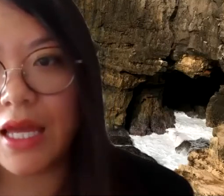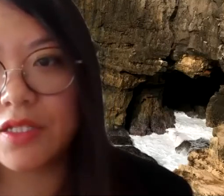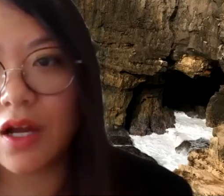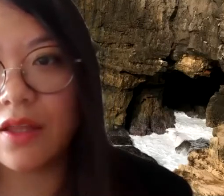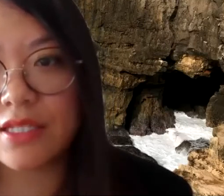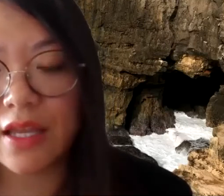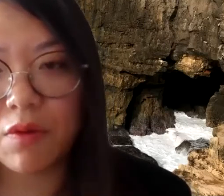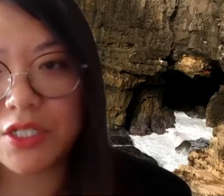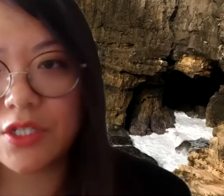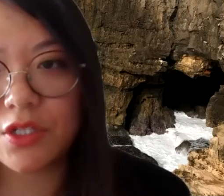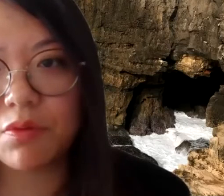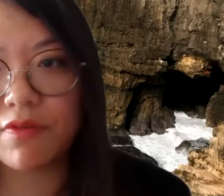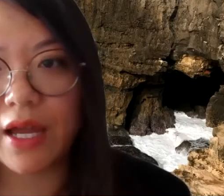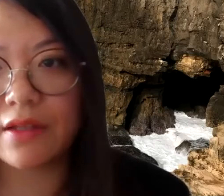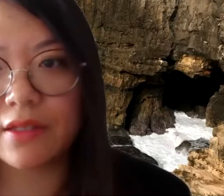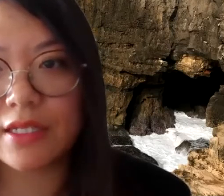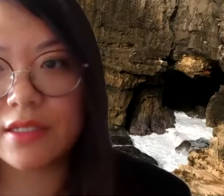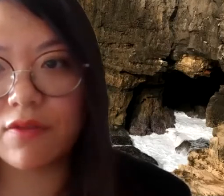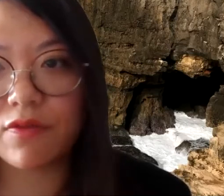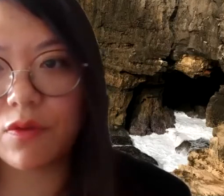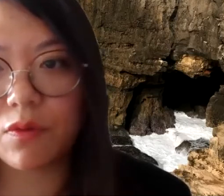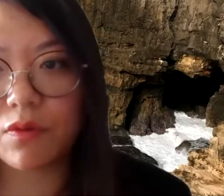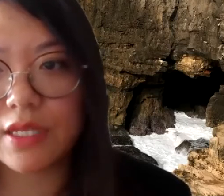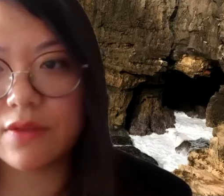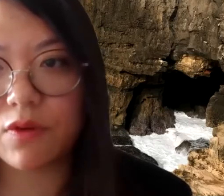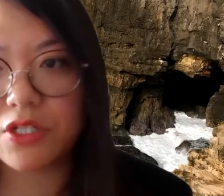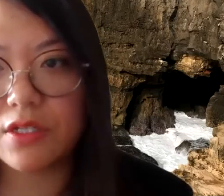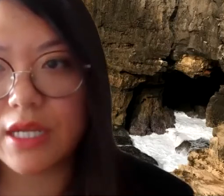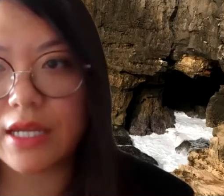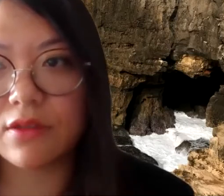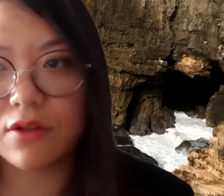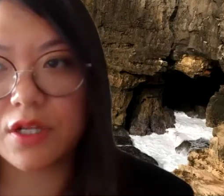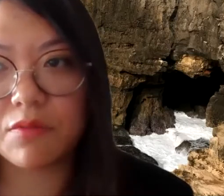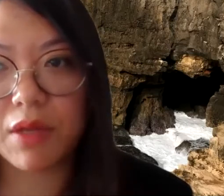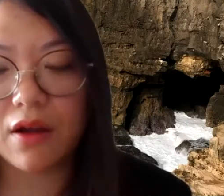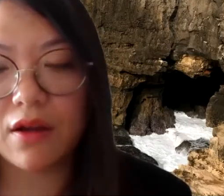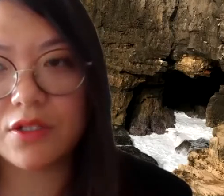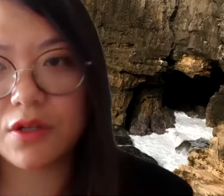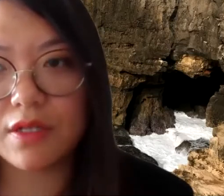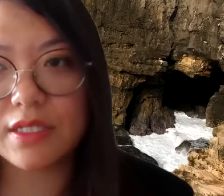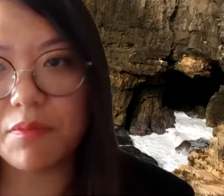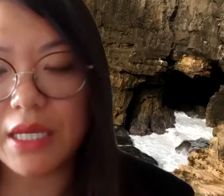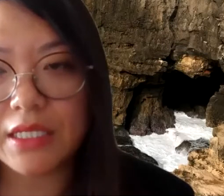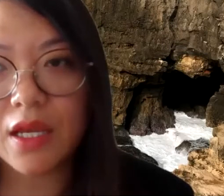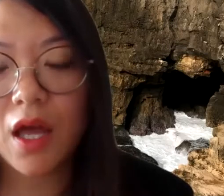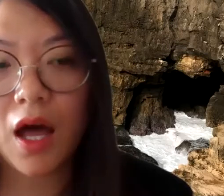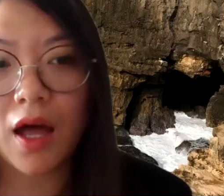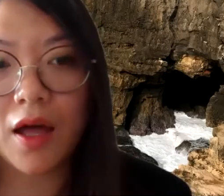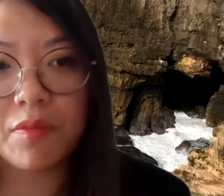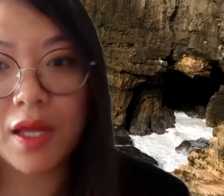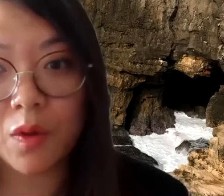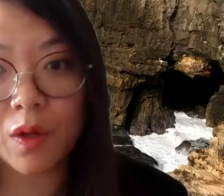And on the second question, do you provide lists of lists of questions to ask long-term care insurance companies?